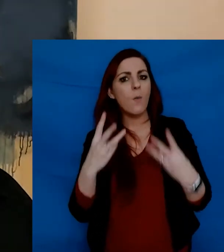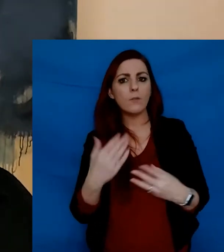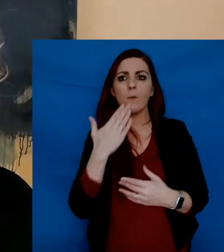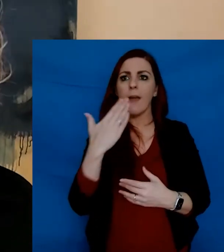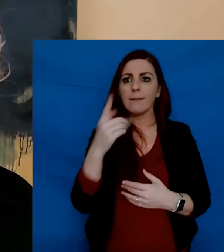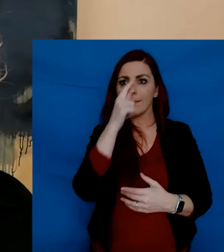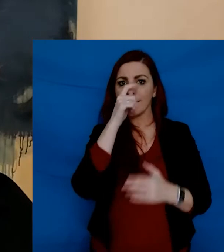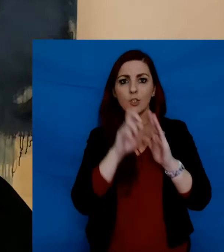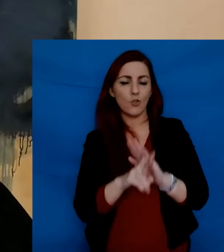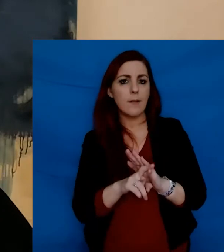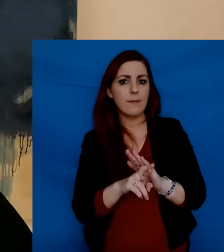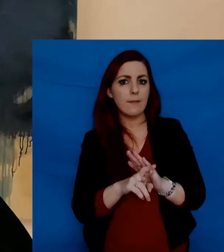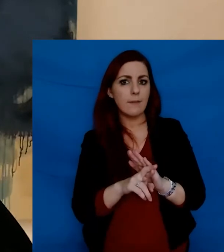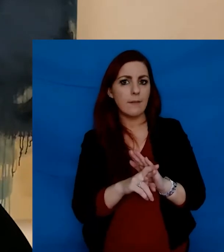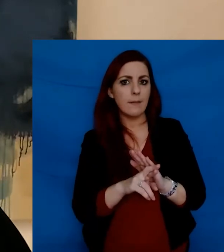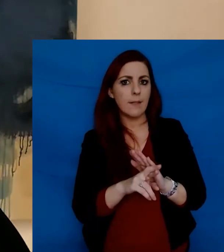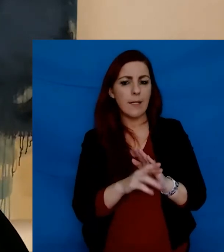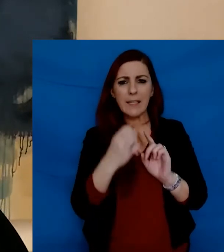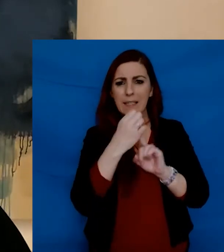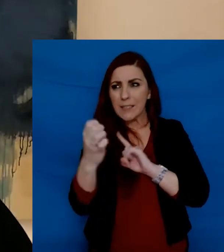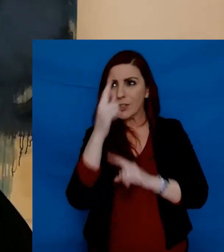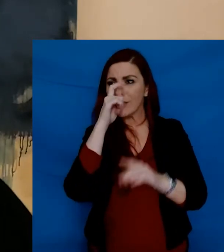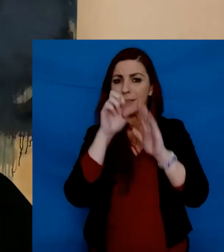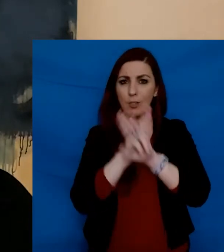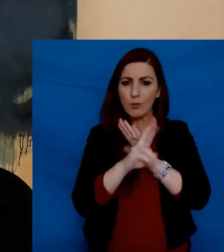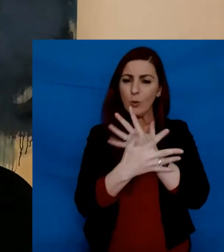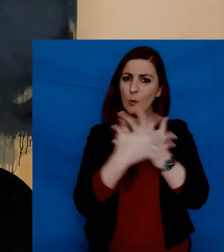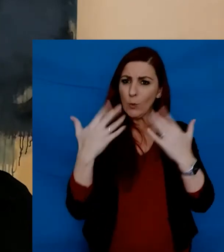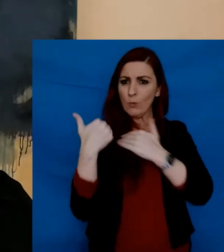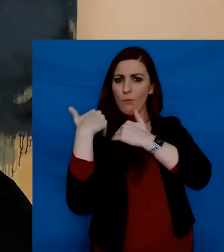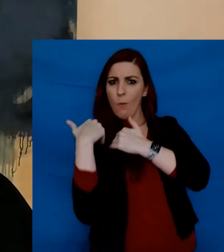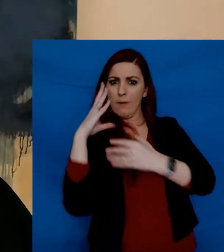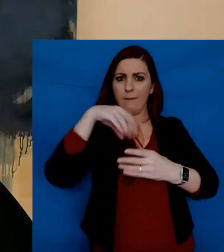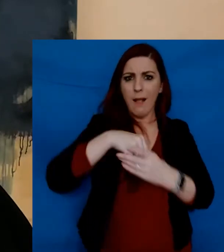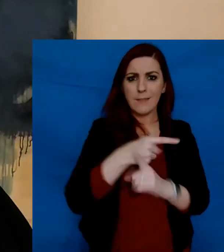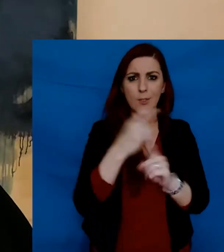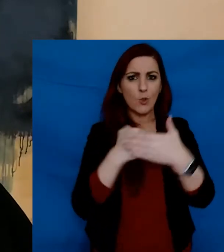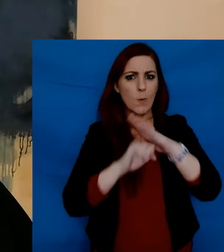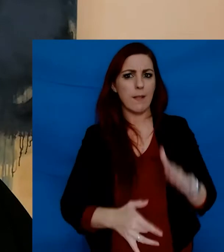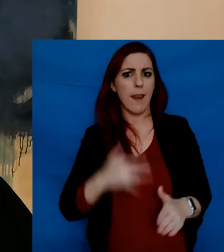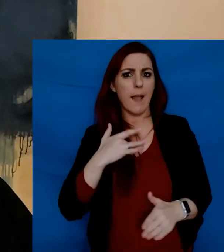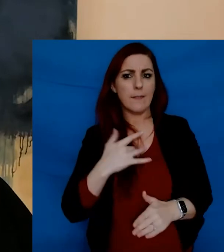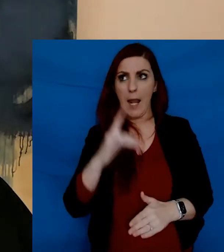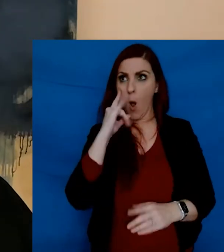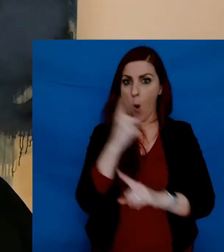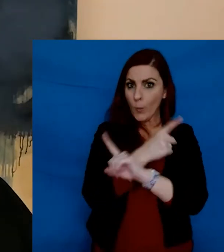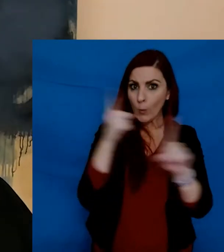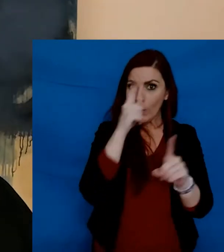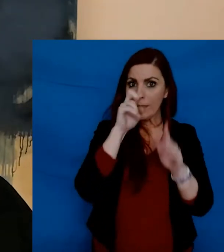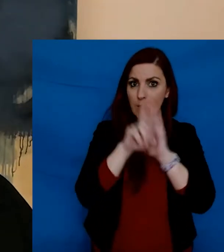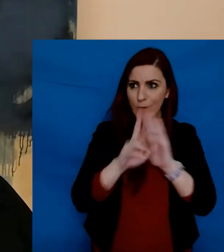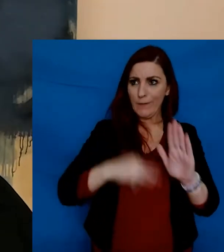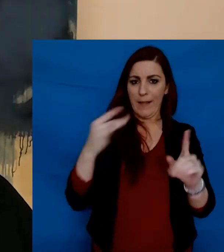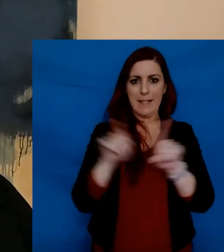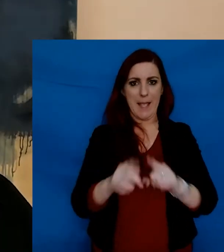And I also want to mention your teachers. Teachers play such a huge role in the lives of students, and I hope that they are